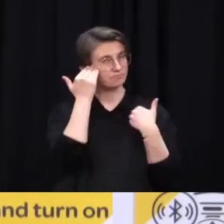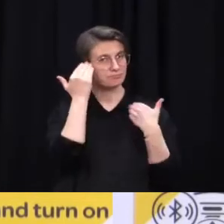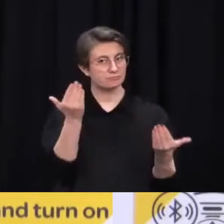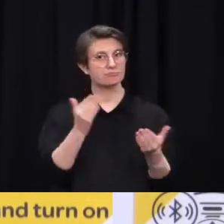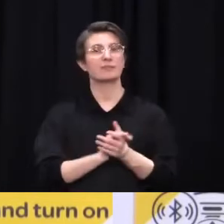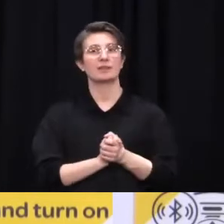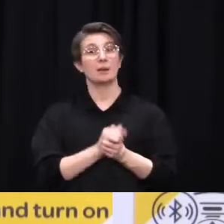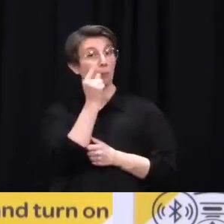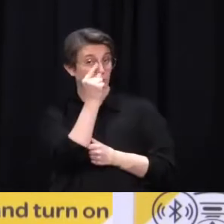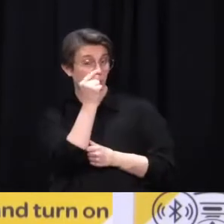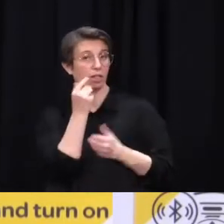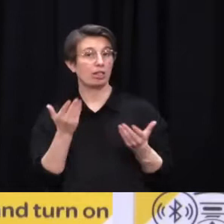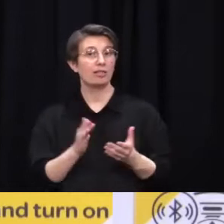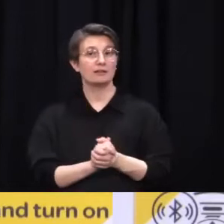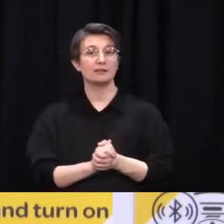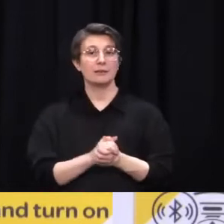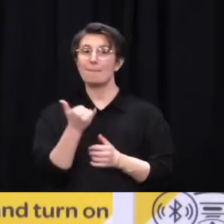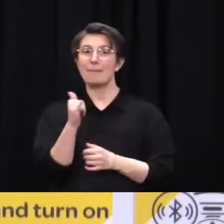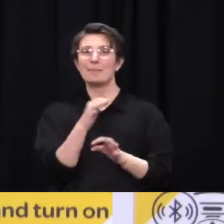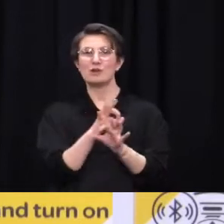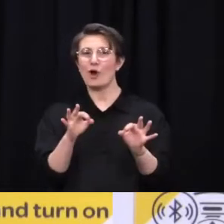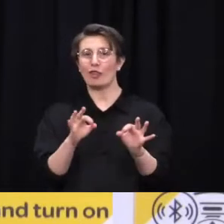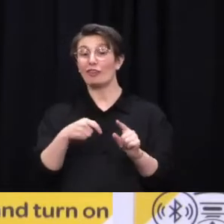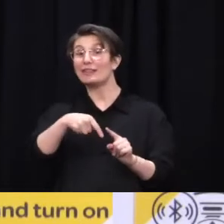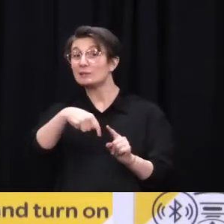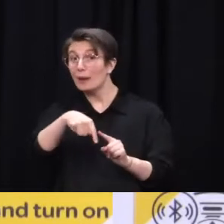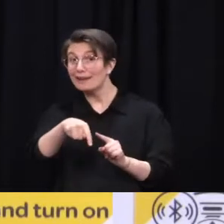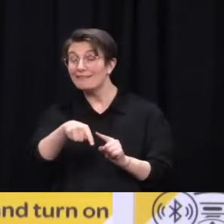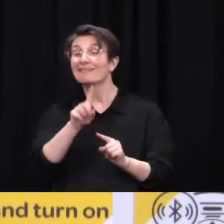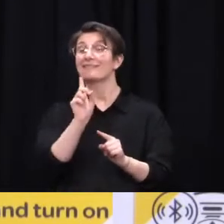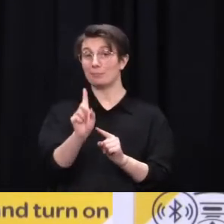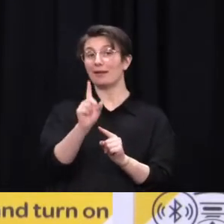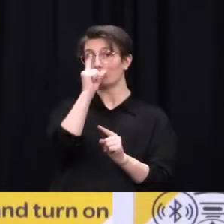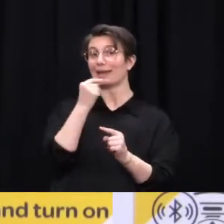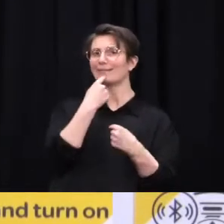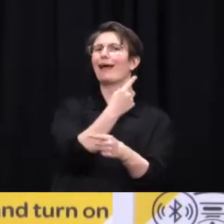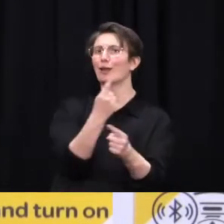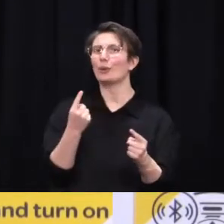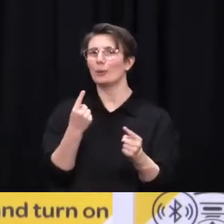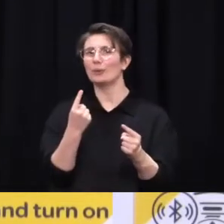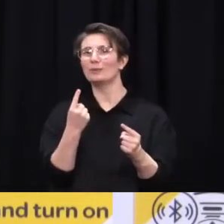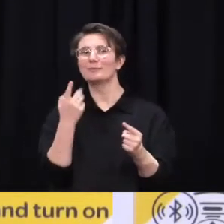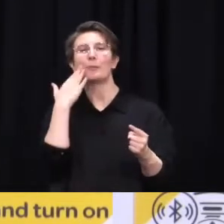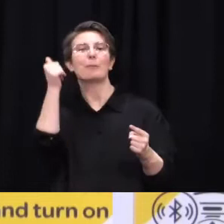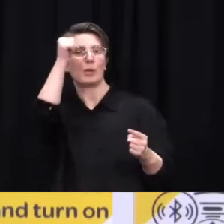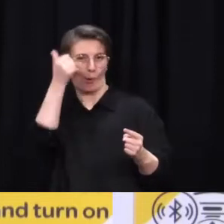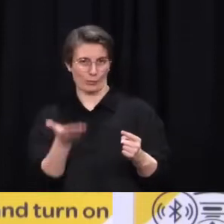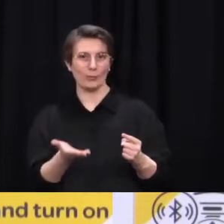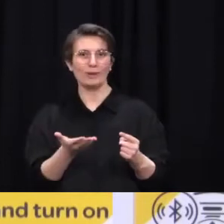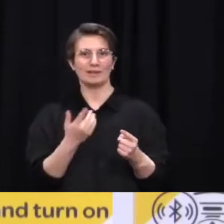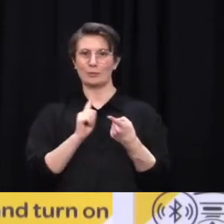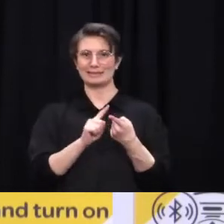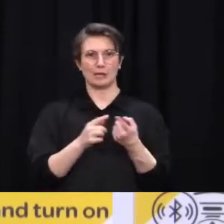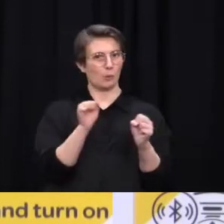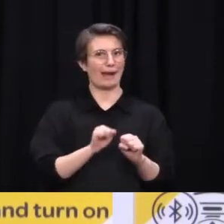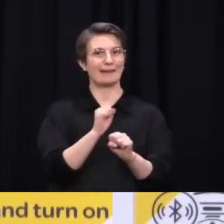but we may be able to signal it. I don't want to foreshadow any decisions we might make tomorrow because, as I've said, we've still got 24 hours worth of information